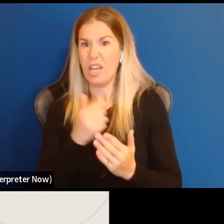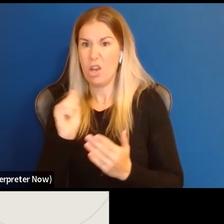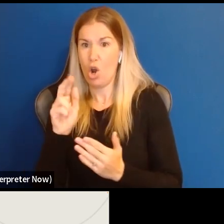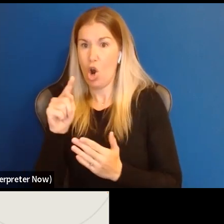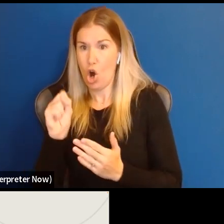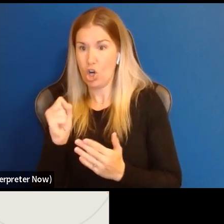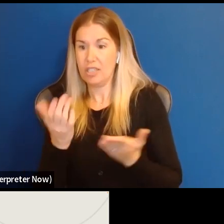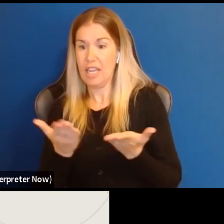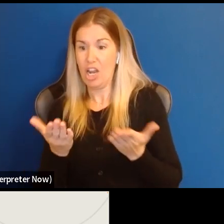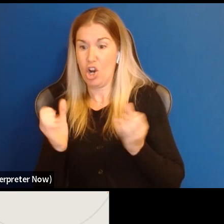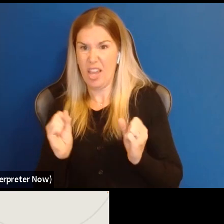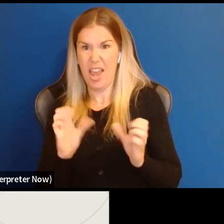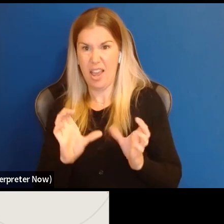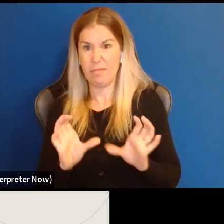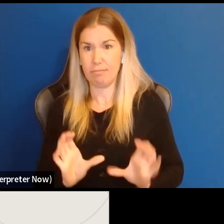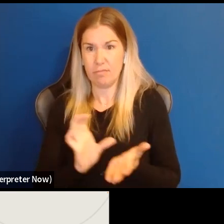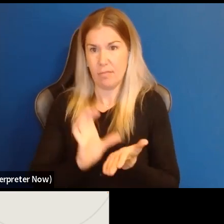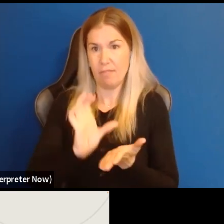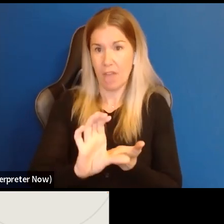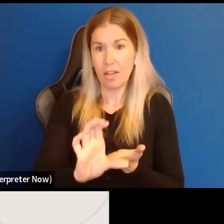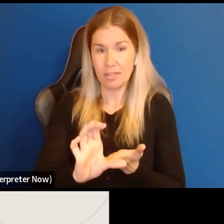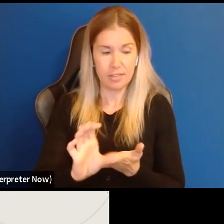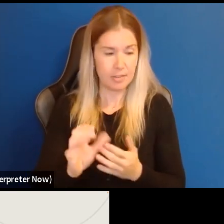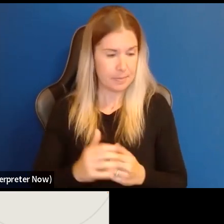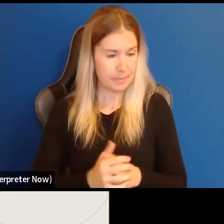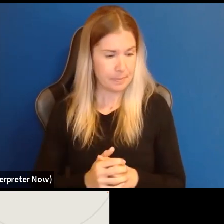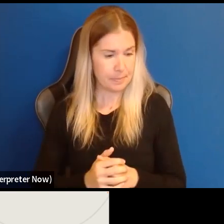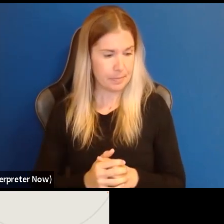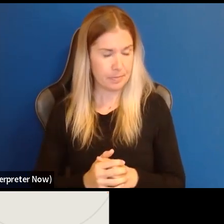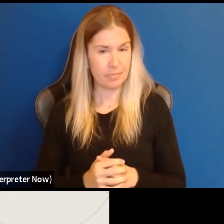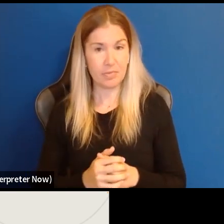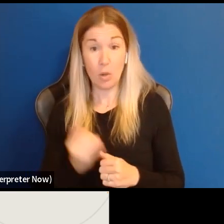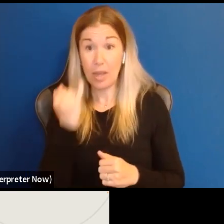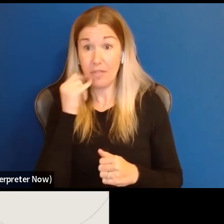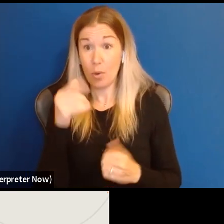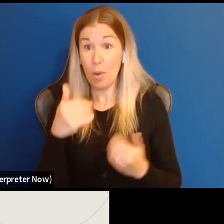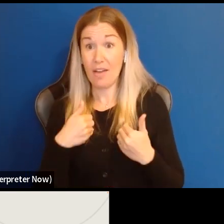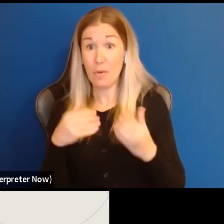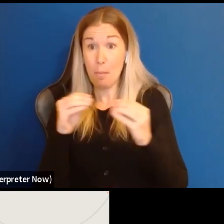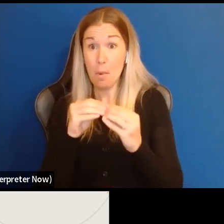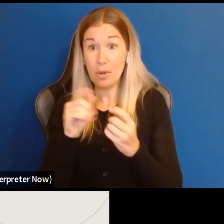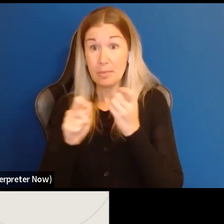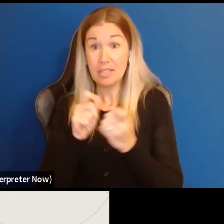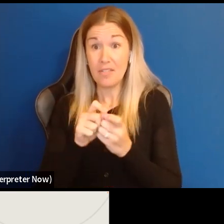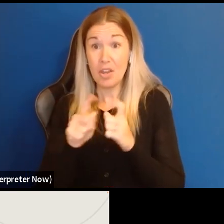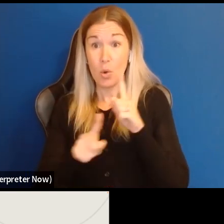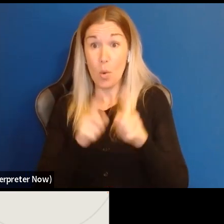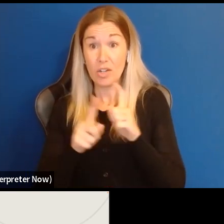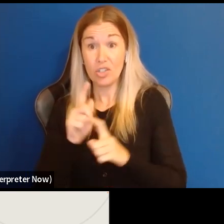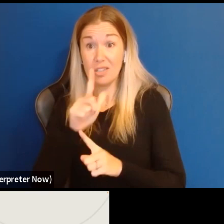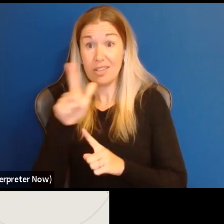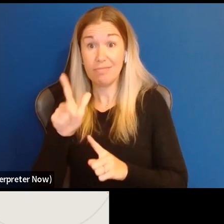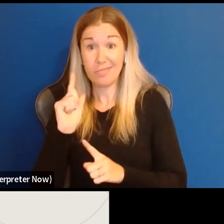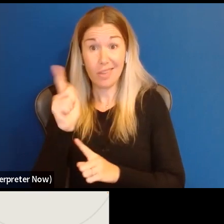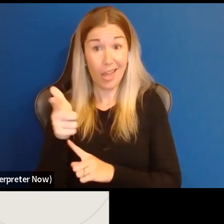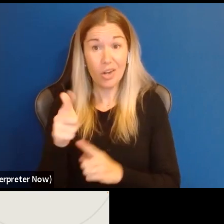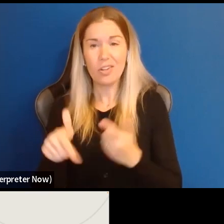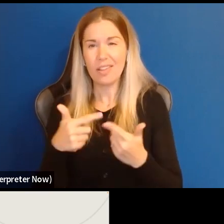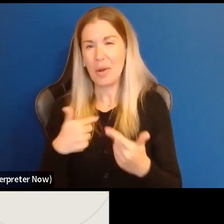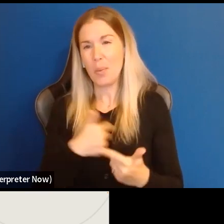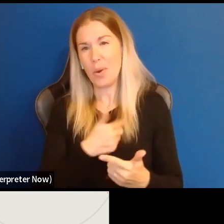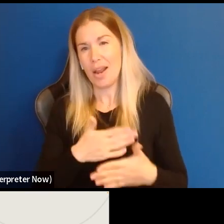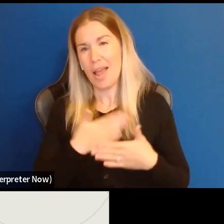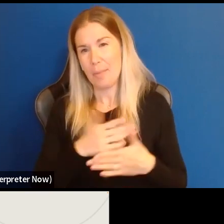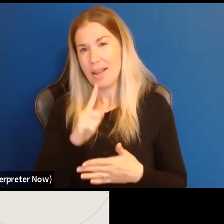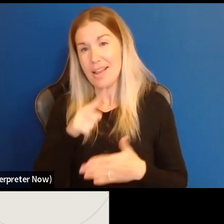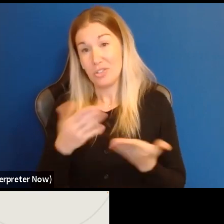at the end, we will be getting to a question and answer segment. So if you have more specific questions, we're always happy to answer those here or